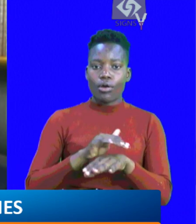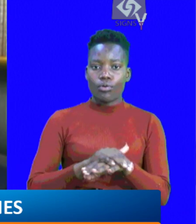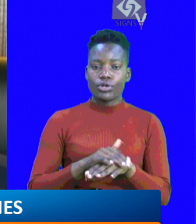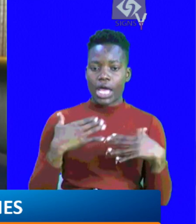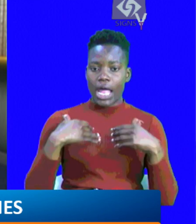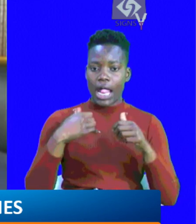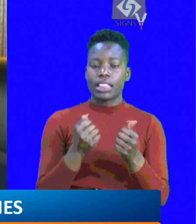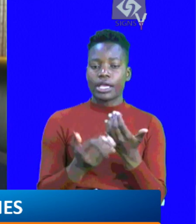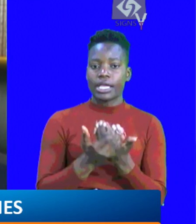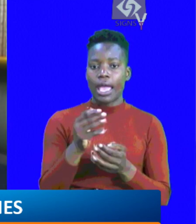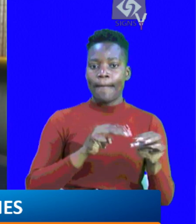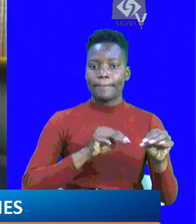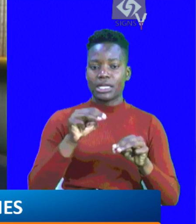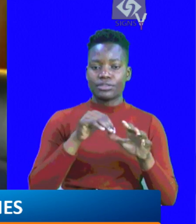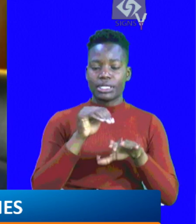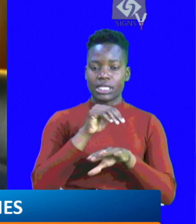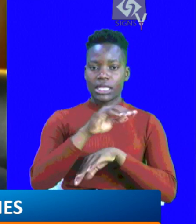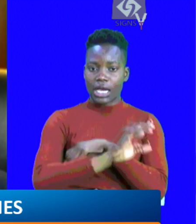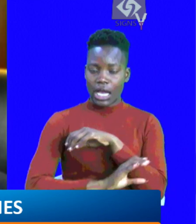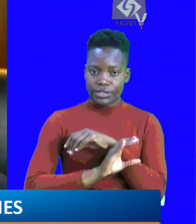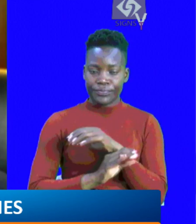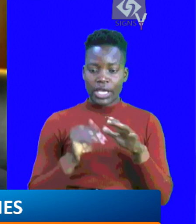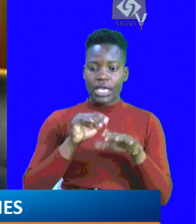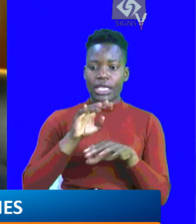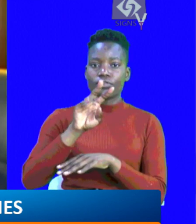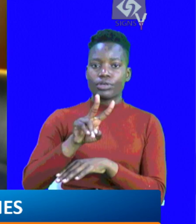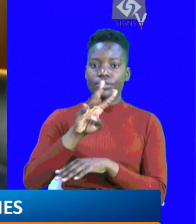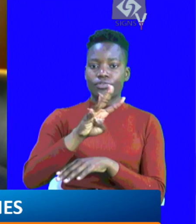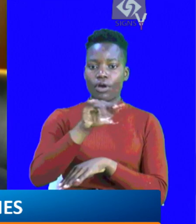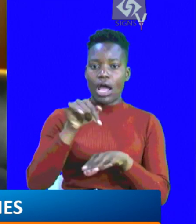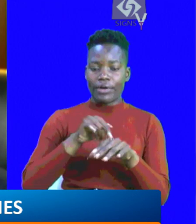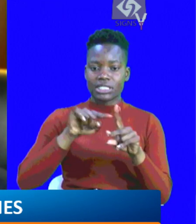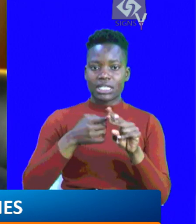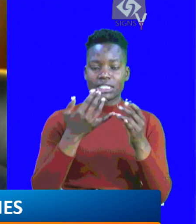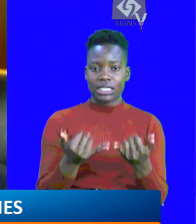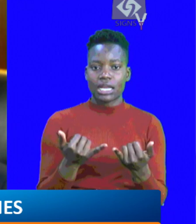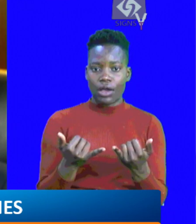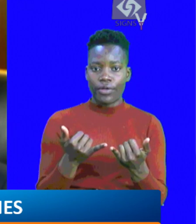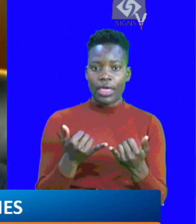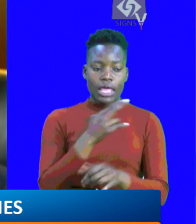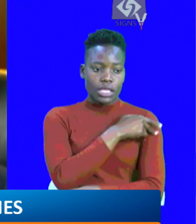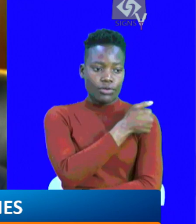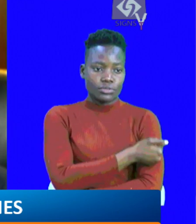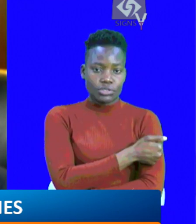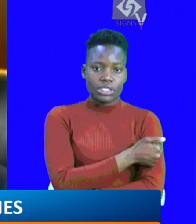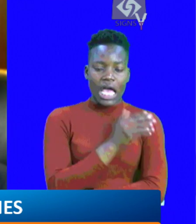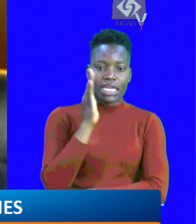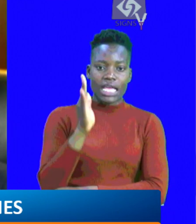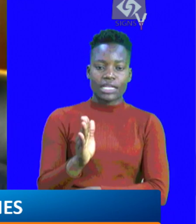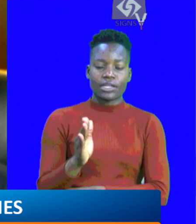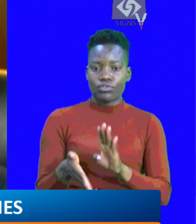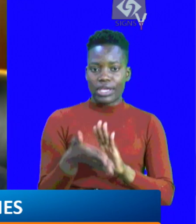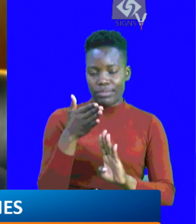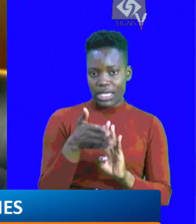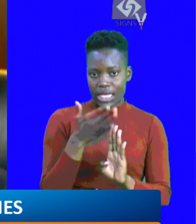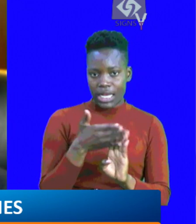utilized to ensure excellent healthcare management nationwide. Within the 24 hours, starting now,